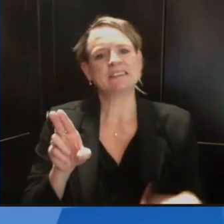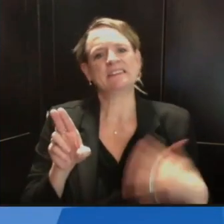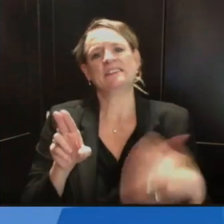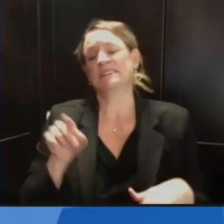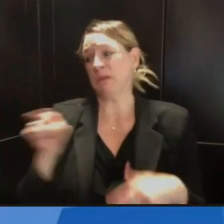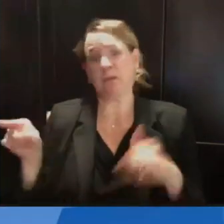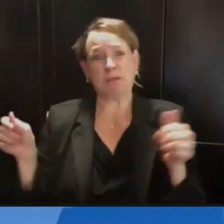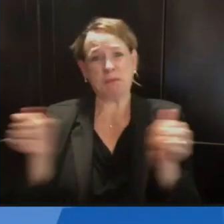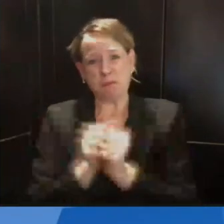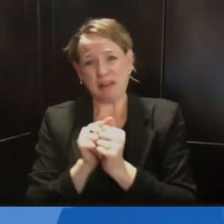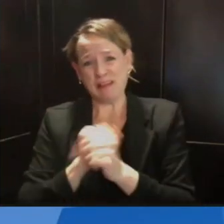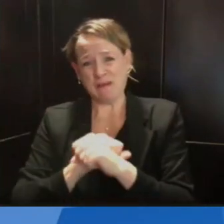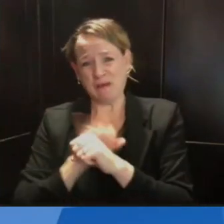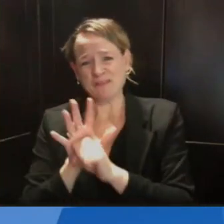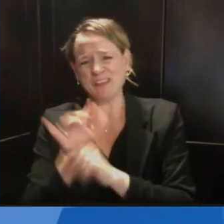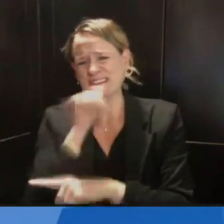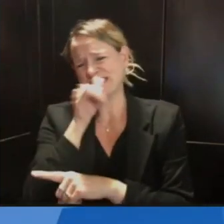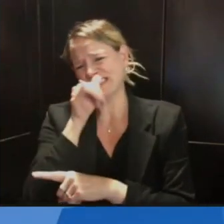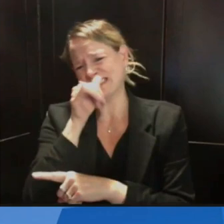Plattville Journal. Steve.